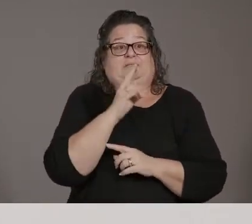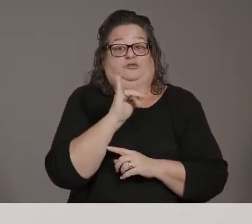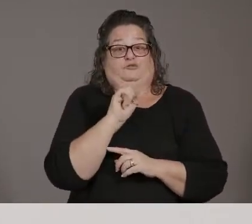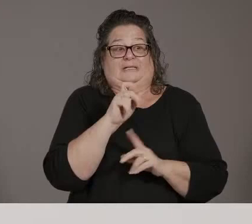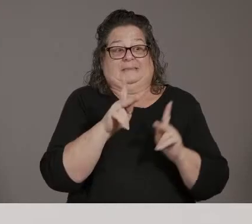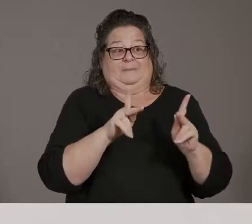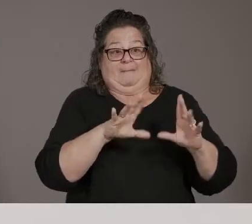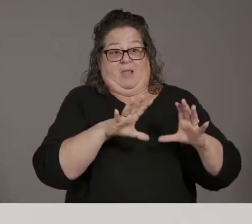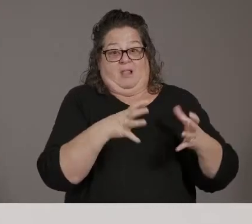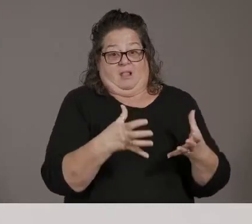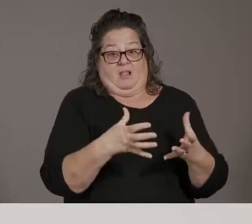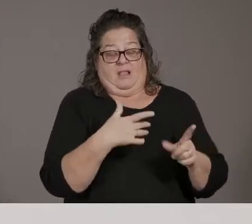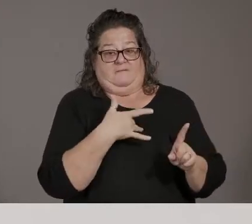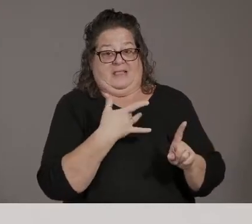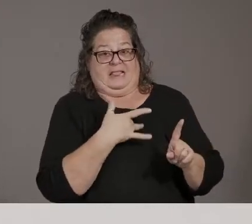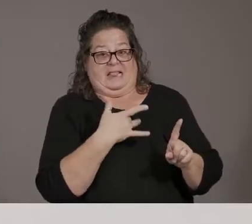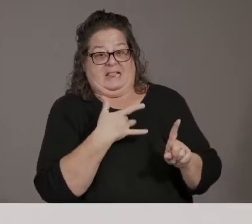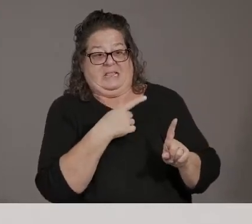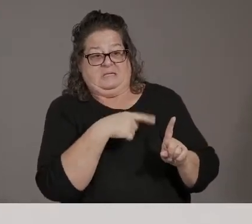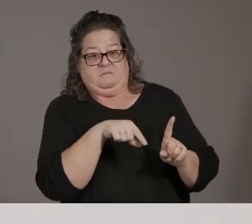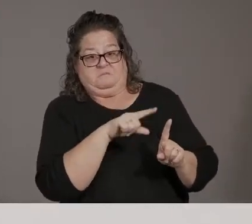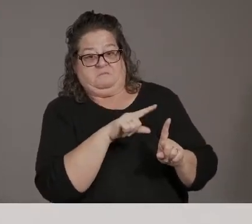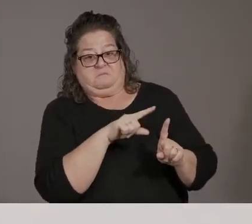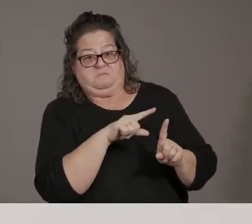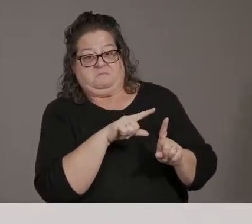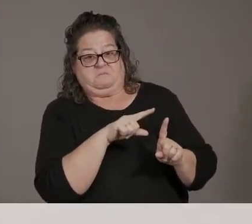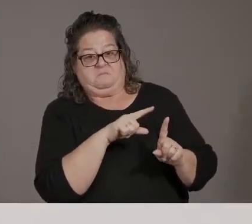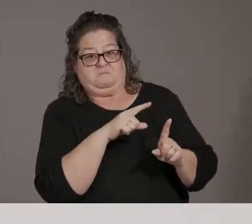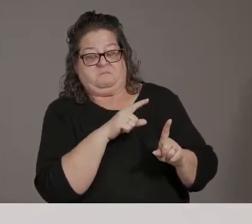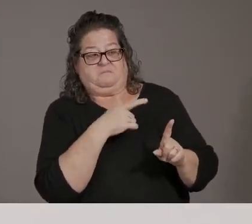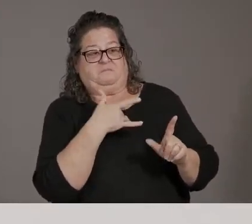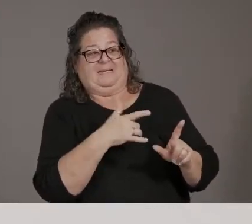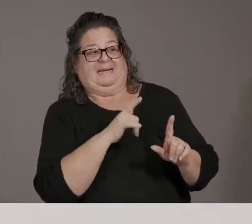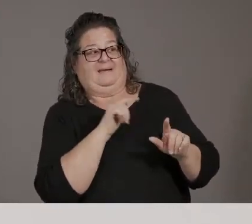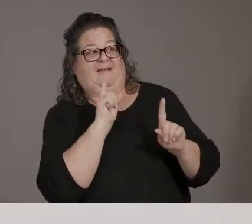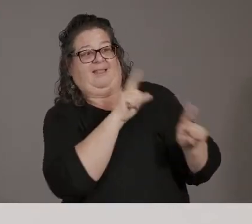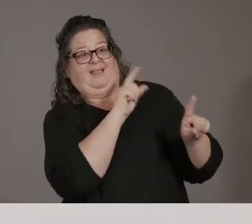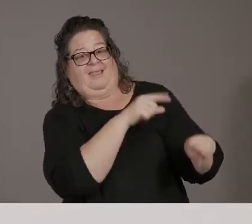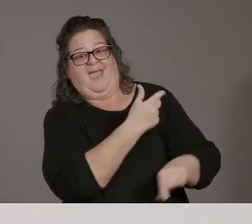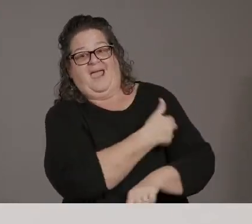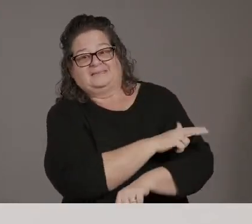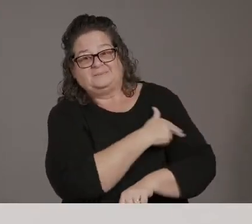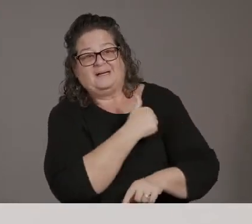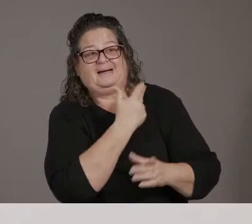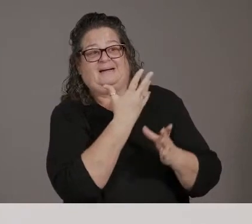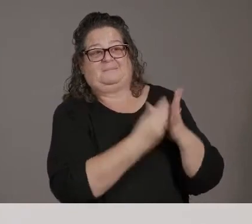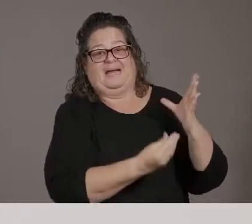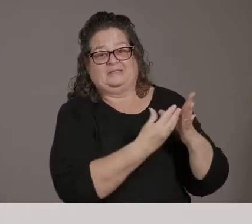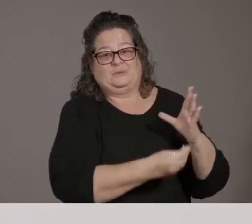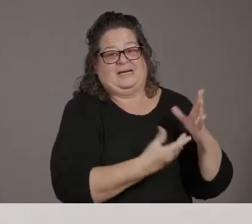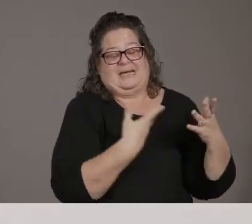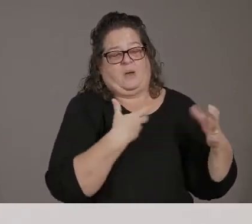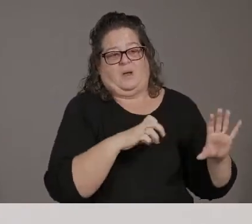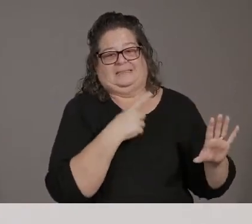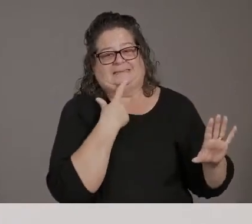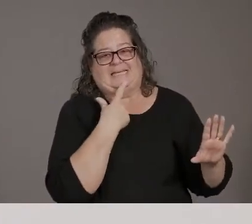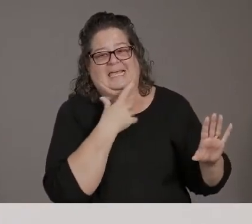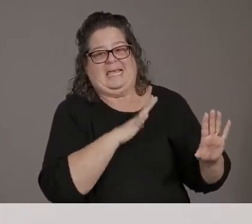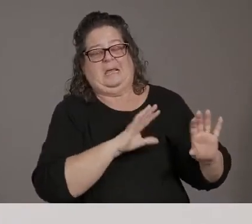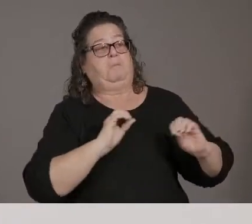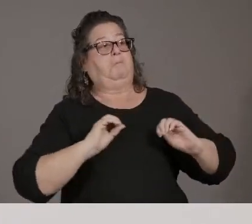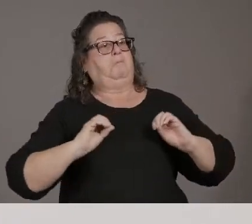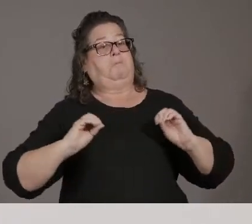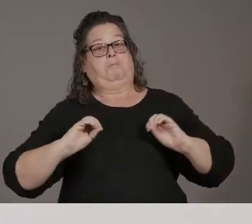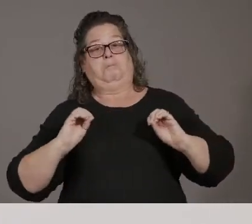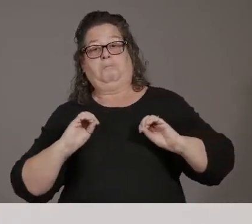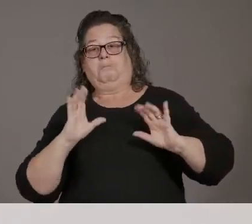and so we continue to monitor. I, you know, I don't want to say that there's not going to be a third spike because there very well could be, especially as we see